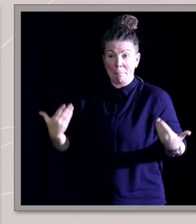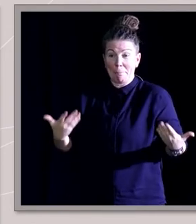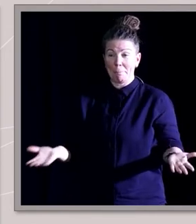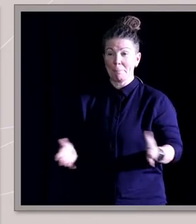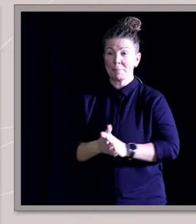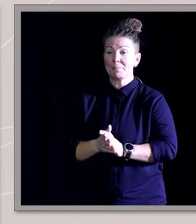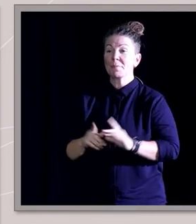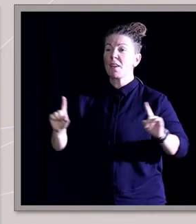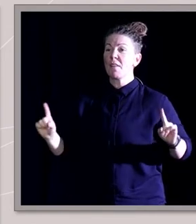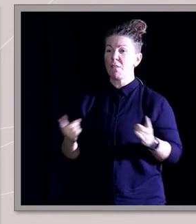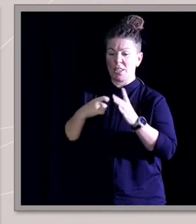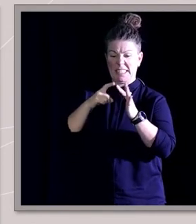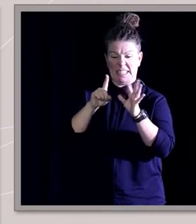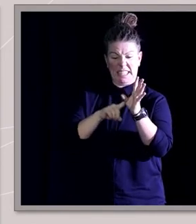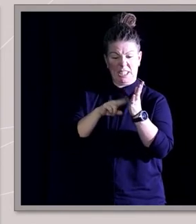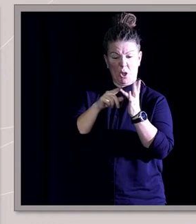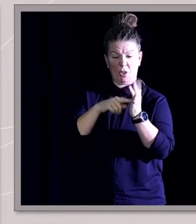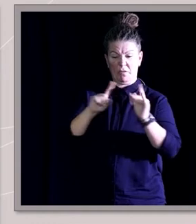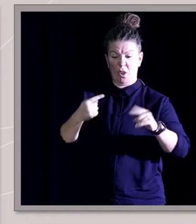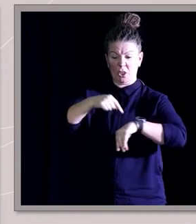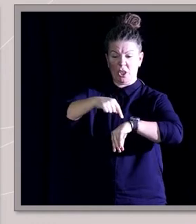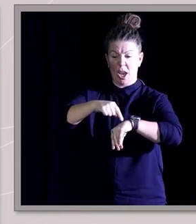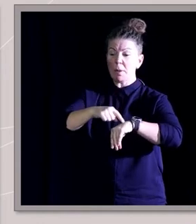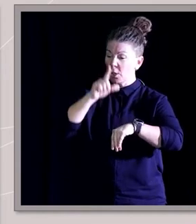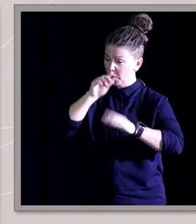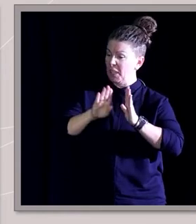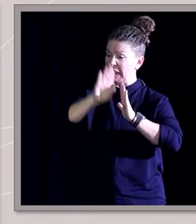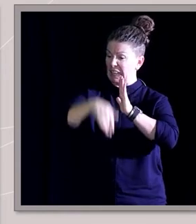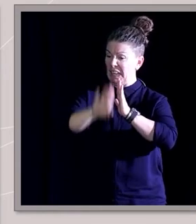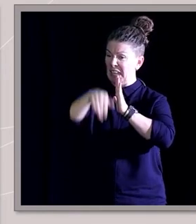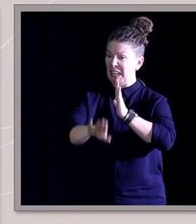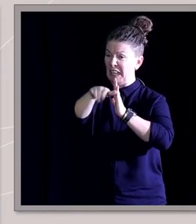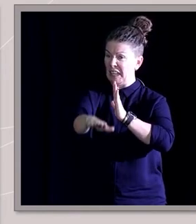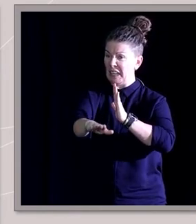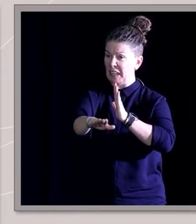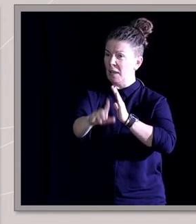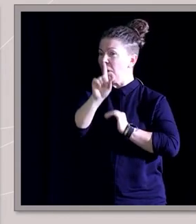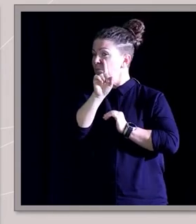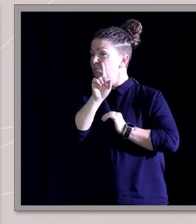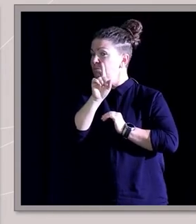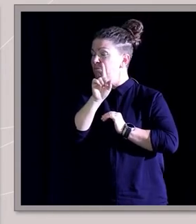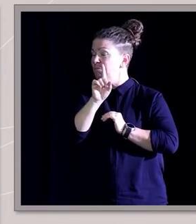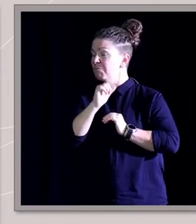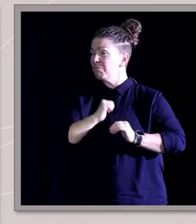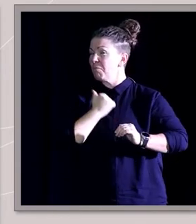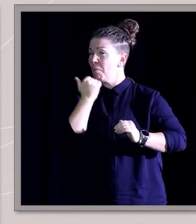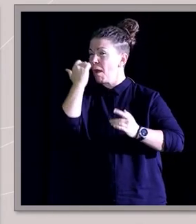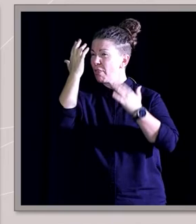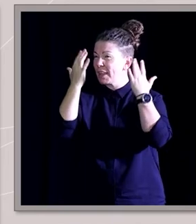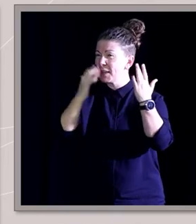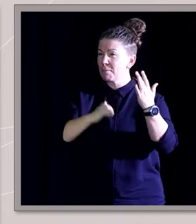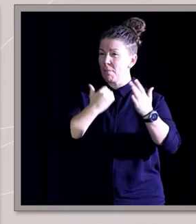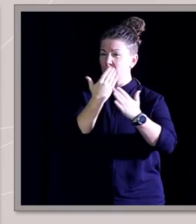first keynote, it could either be a very bumpy ride, but on the other side, a lot of these thoughts and stories I'm talking about